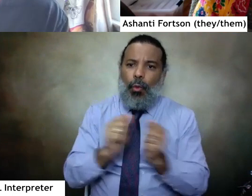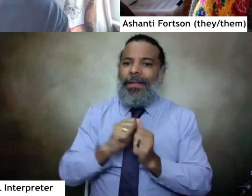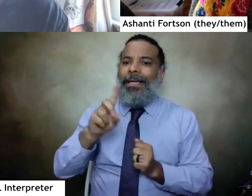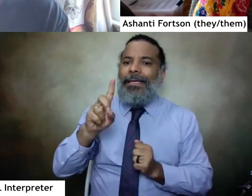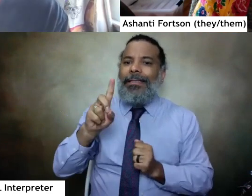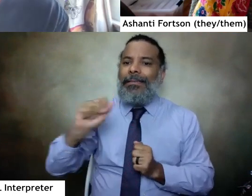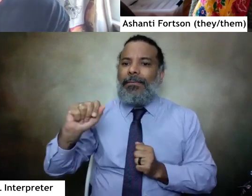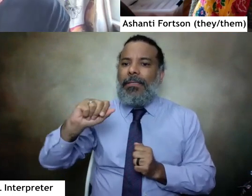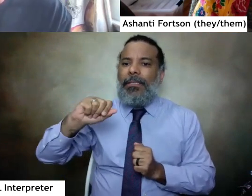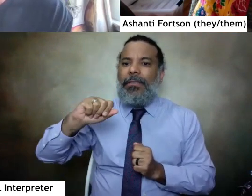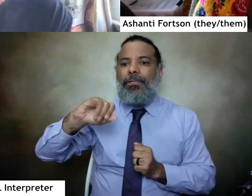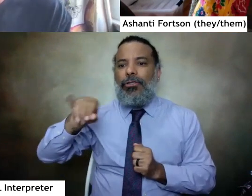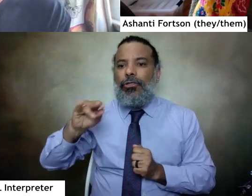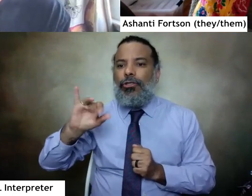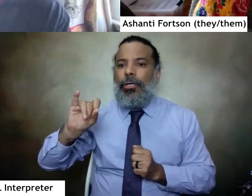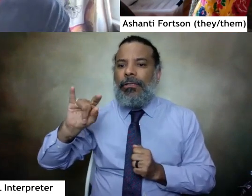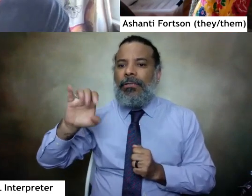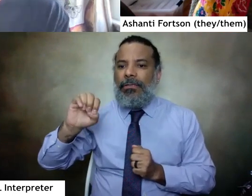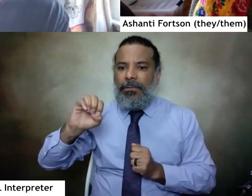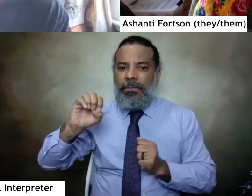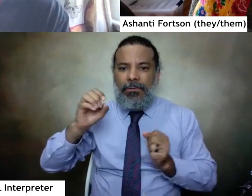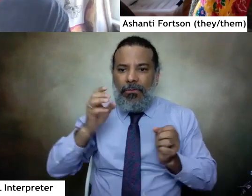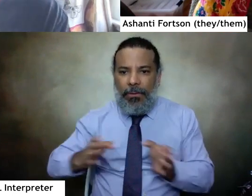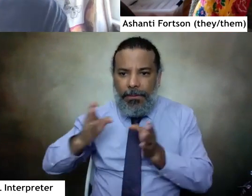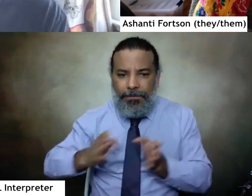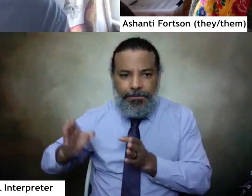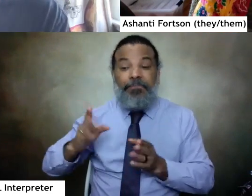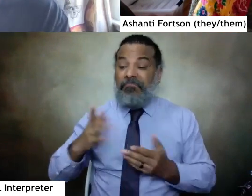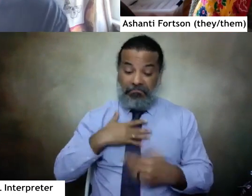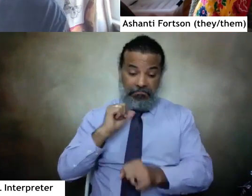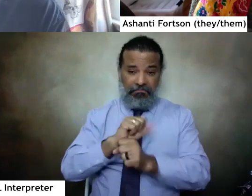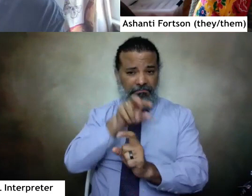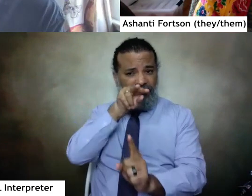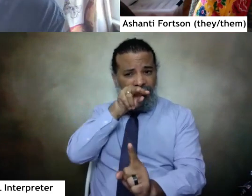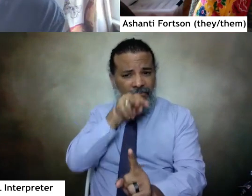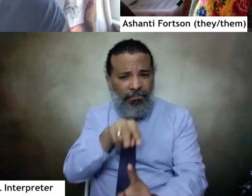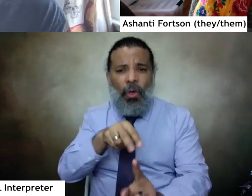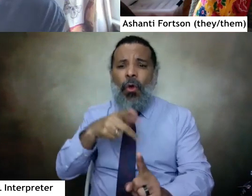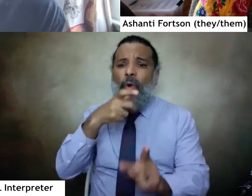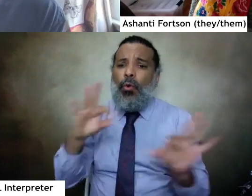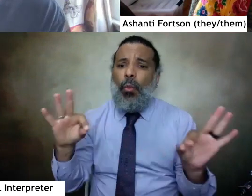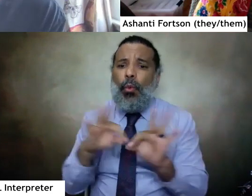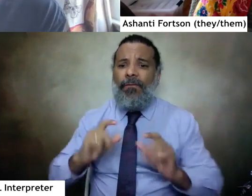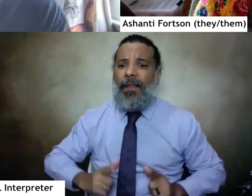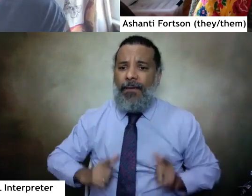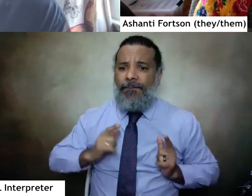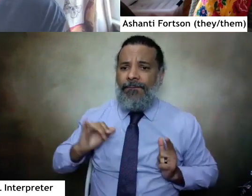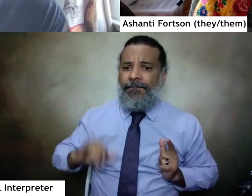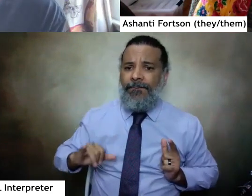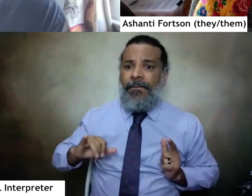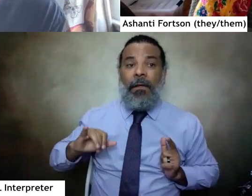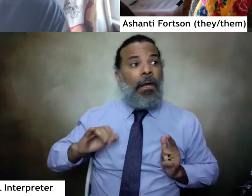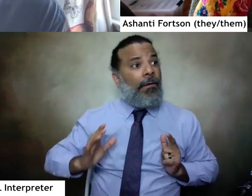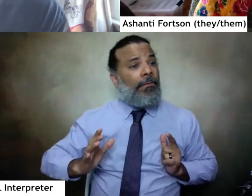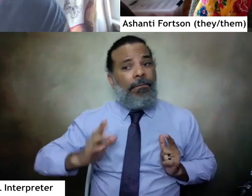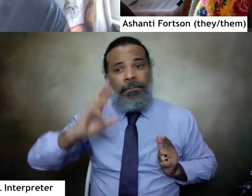organizers. A lot of my work revolves around the questions, who is worthy of life, of dignity?